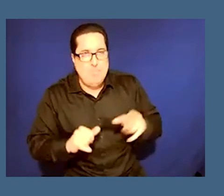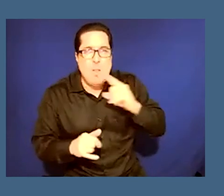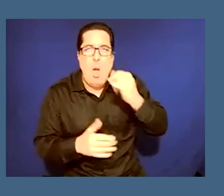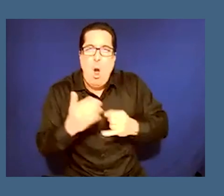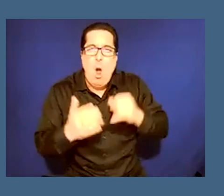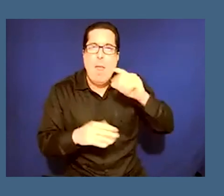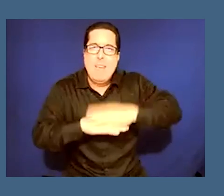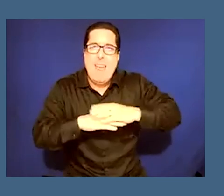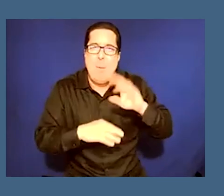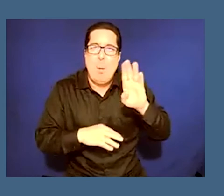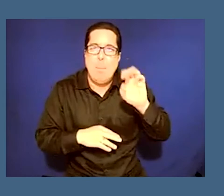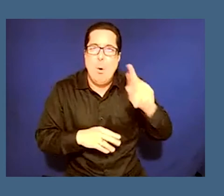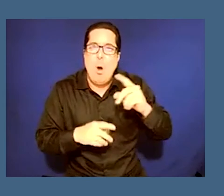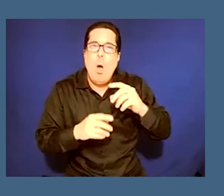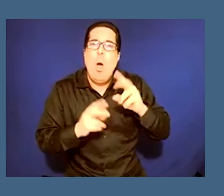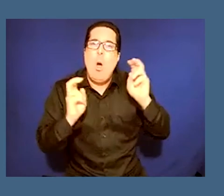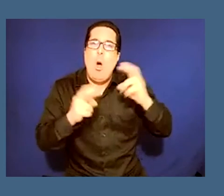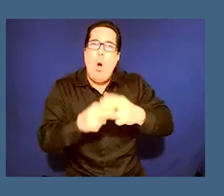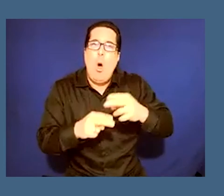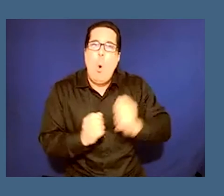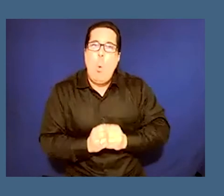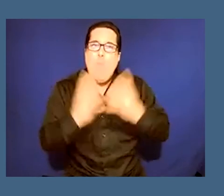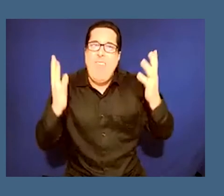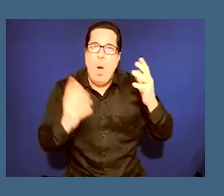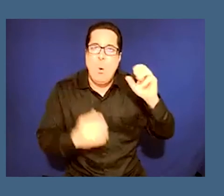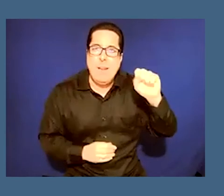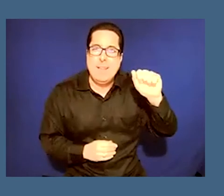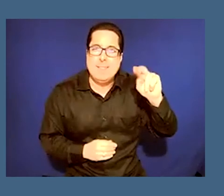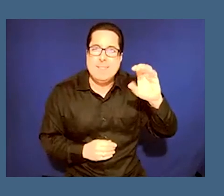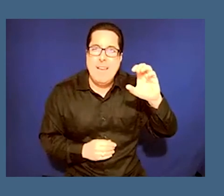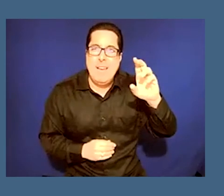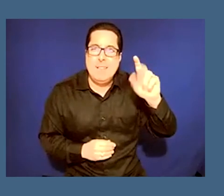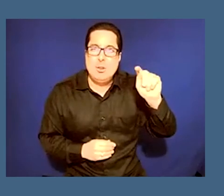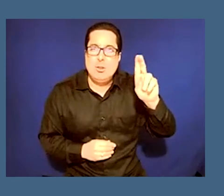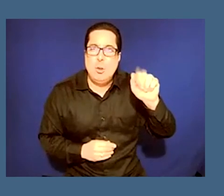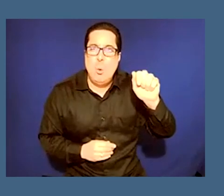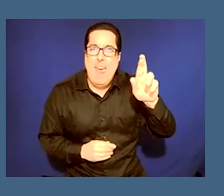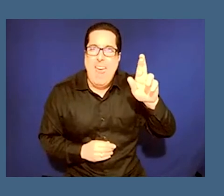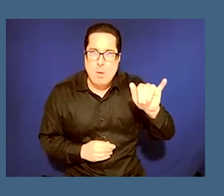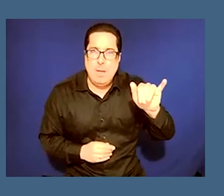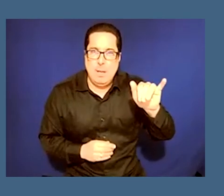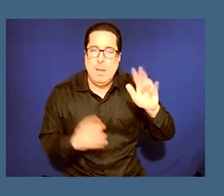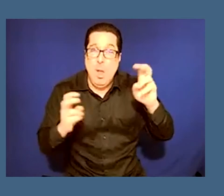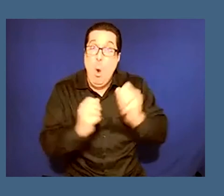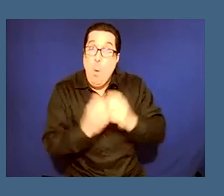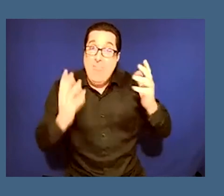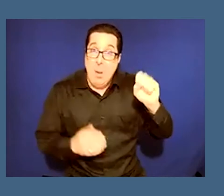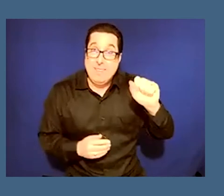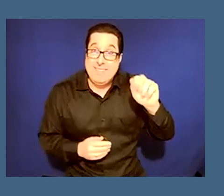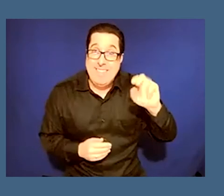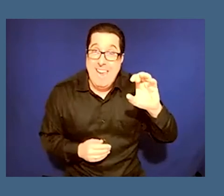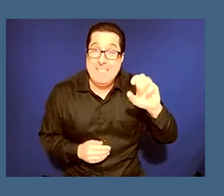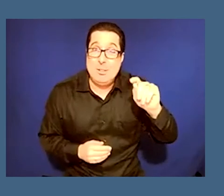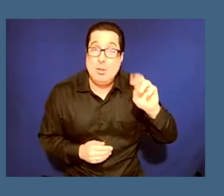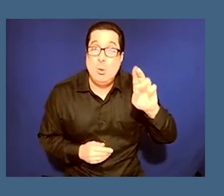sanctuary and without sanctuary provides its its photographs that were taken